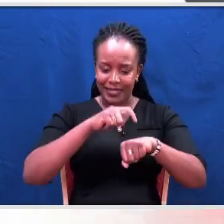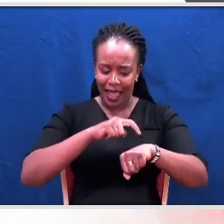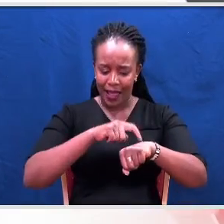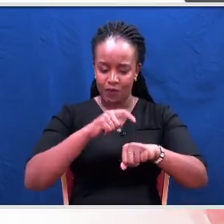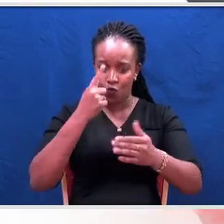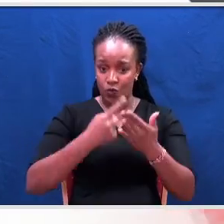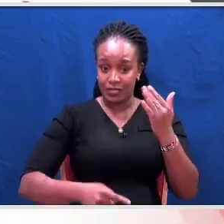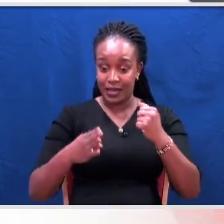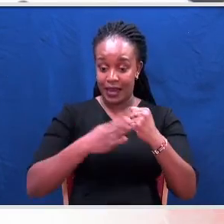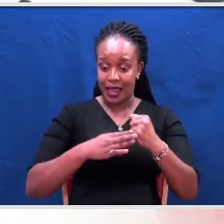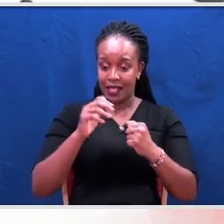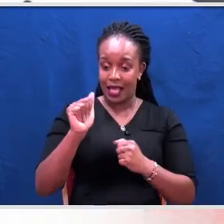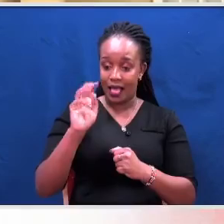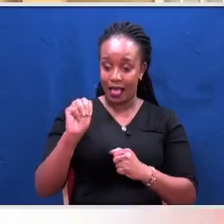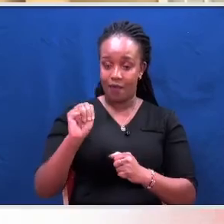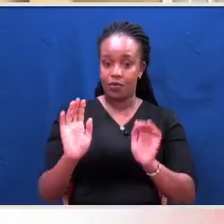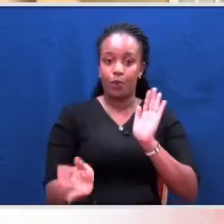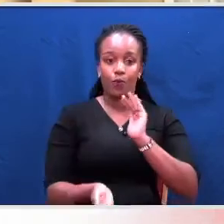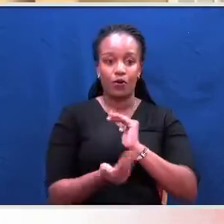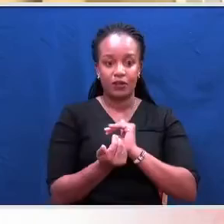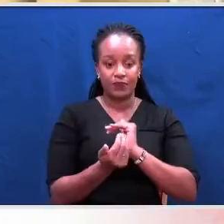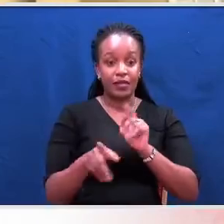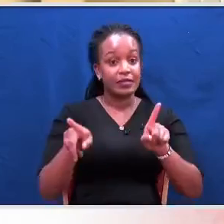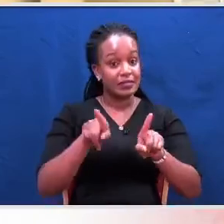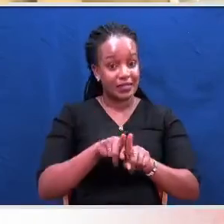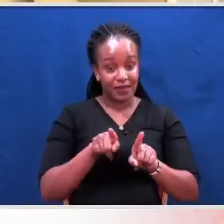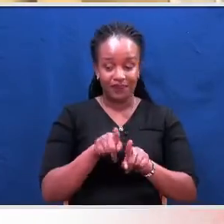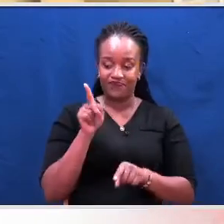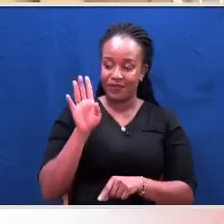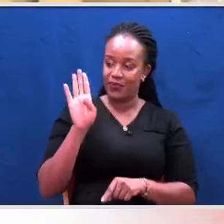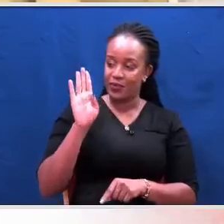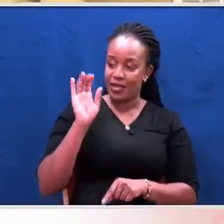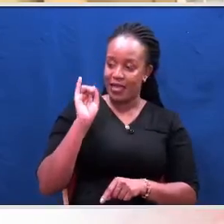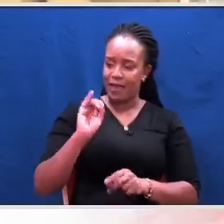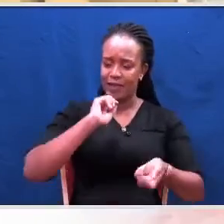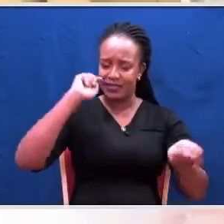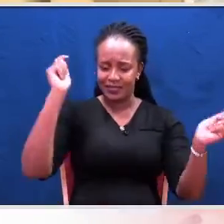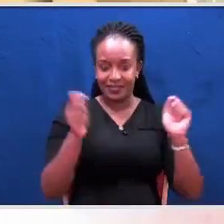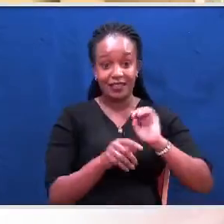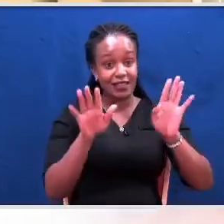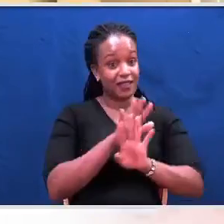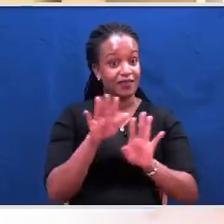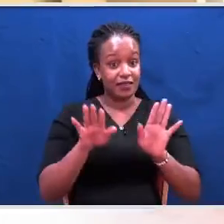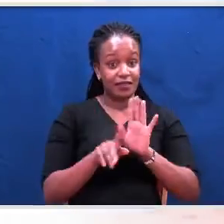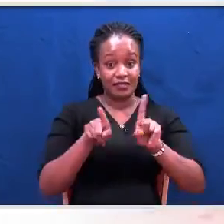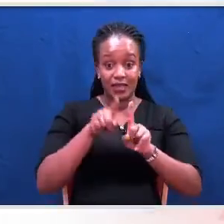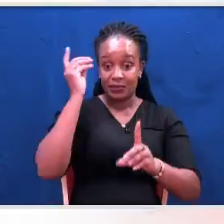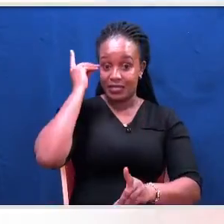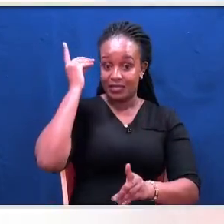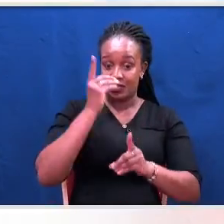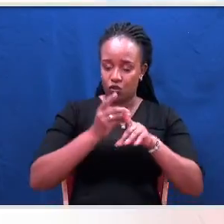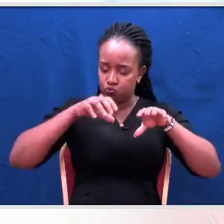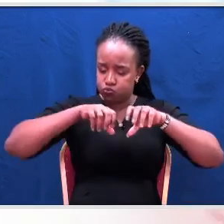decision to overturn the high court ruling might turn the volume back up for the BBI reggae while the decision to uphold the ruling